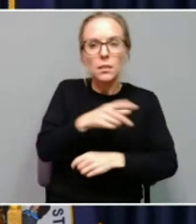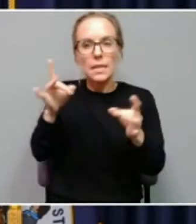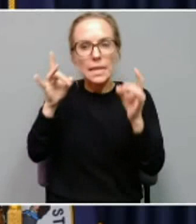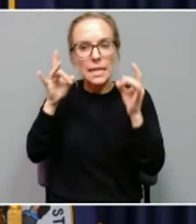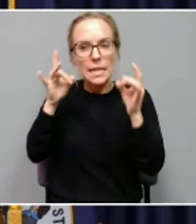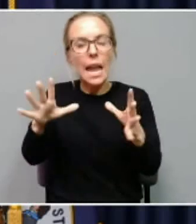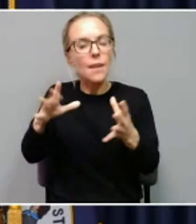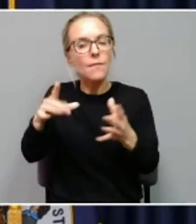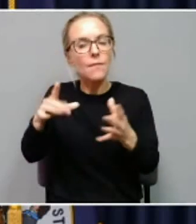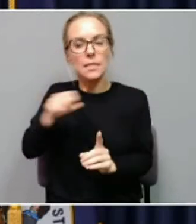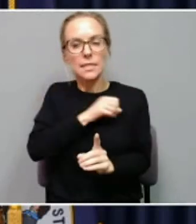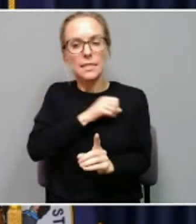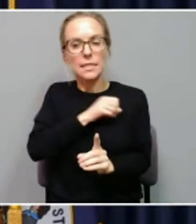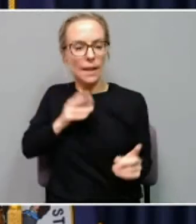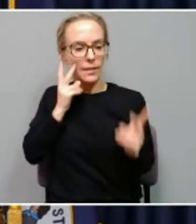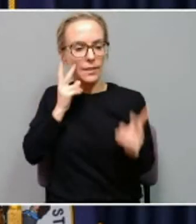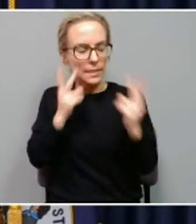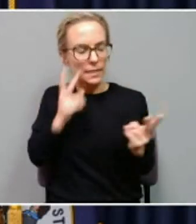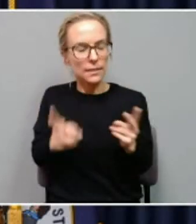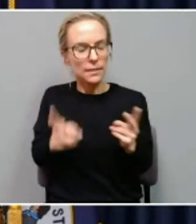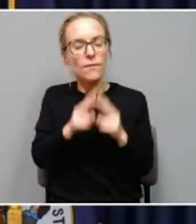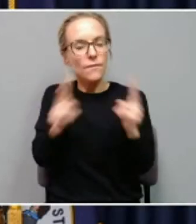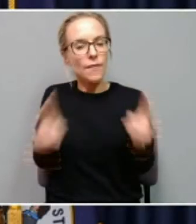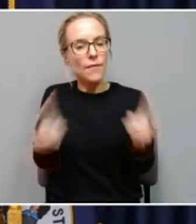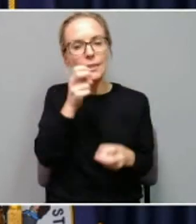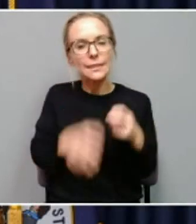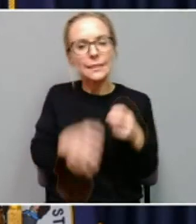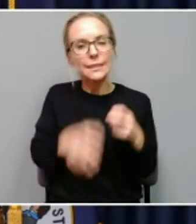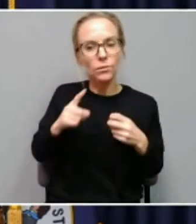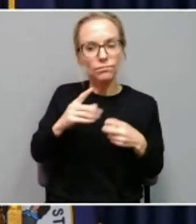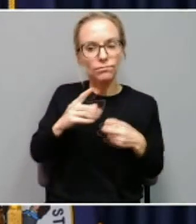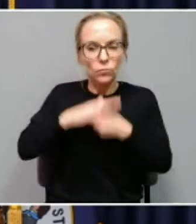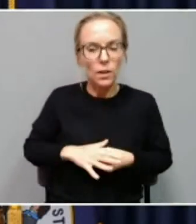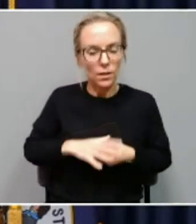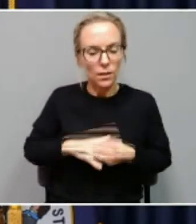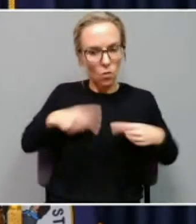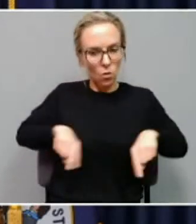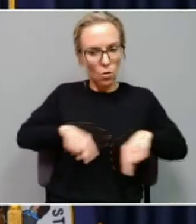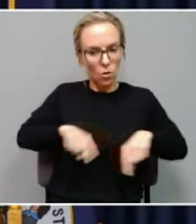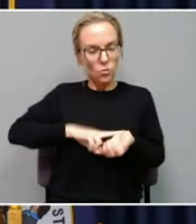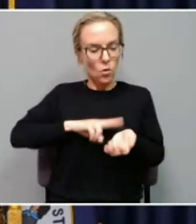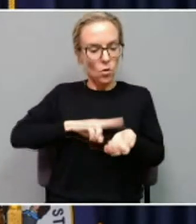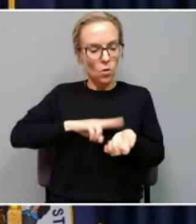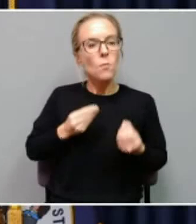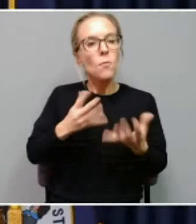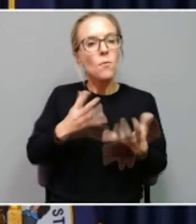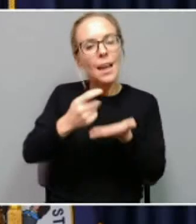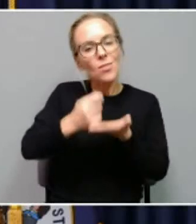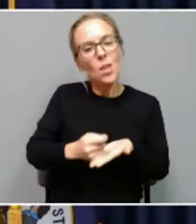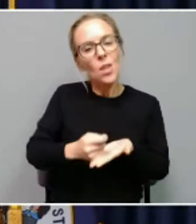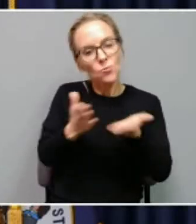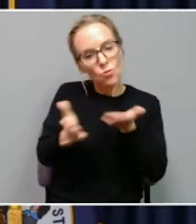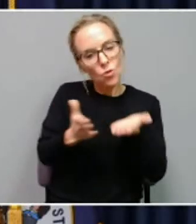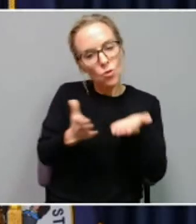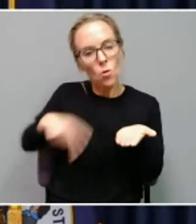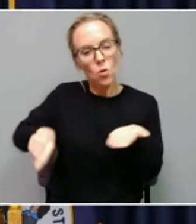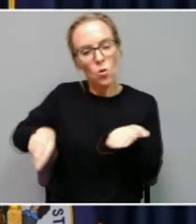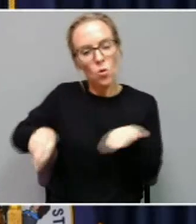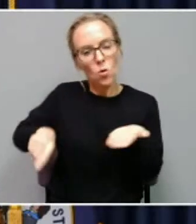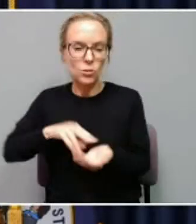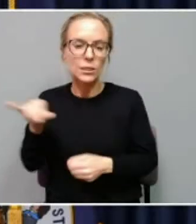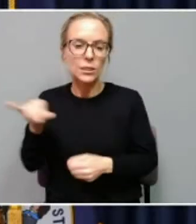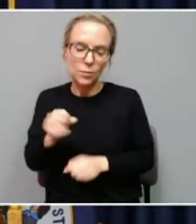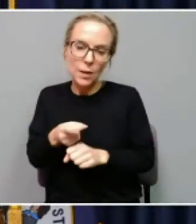staff see, it's very difficult on our nurses. And we actually provide therapy services for our nurses to ensure